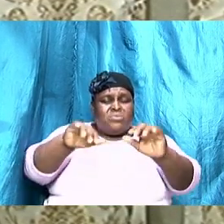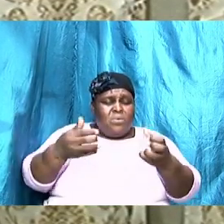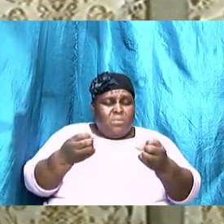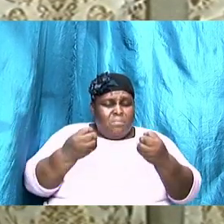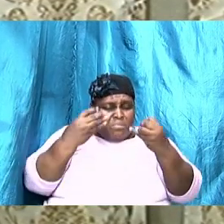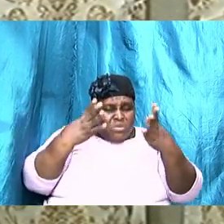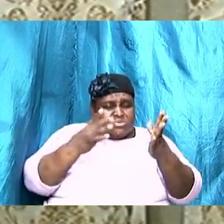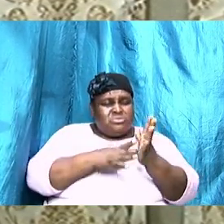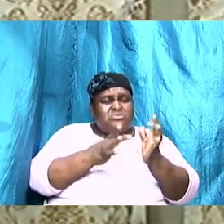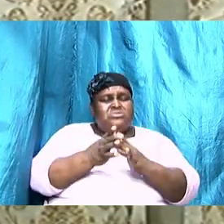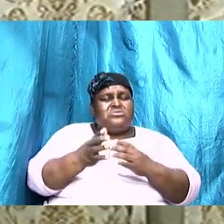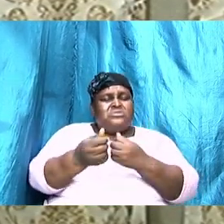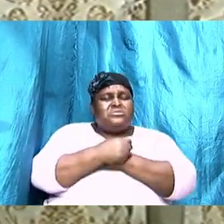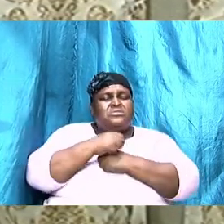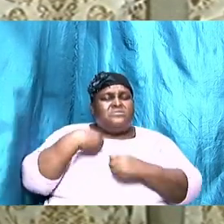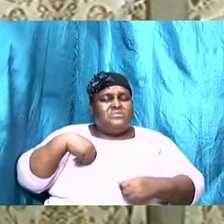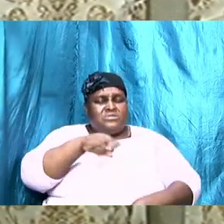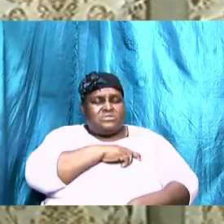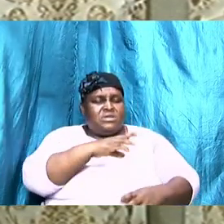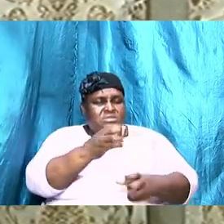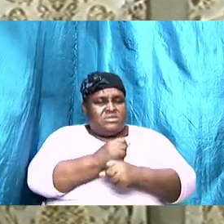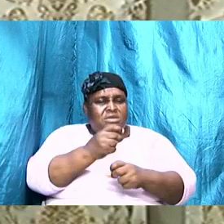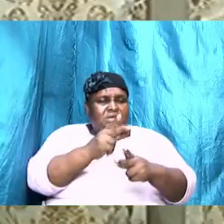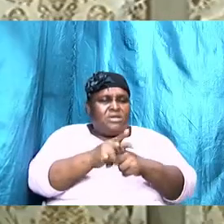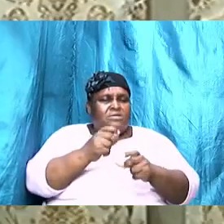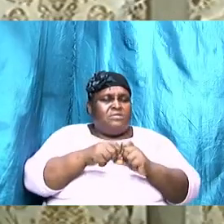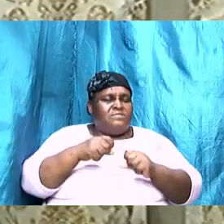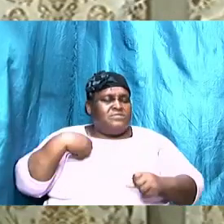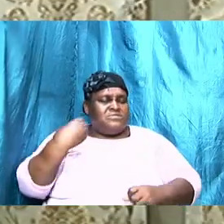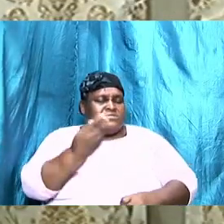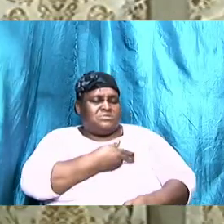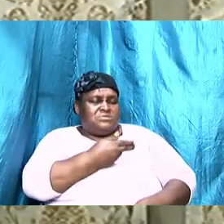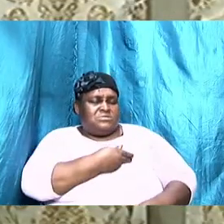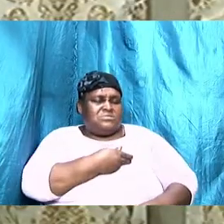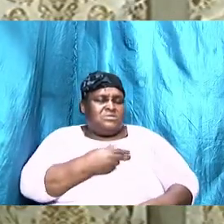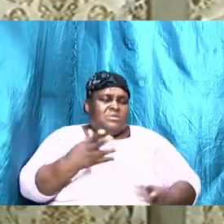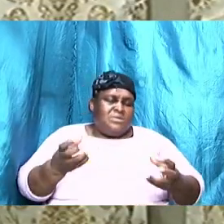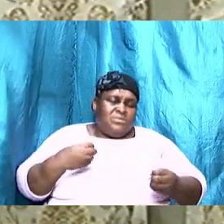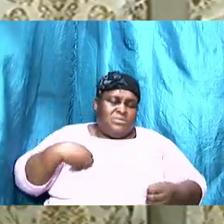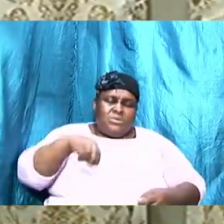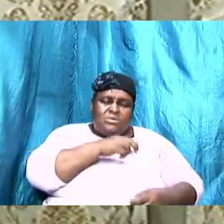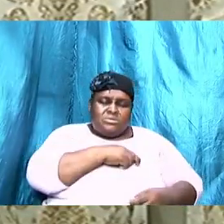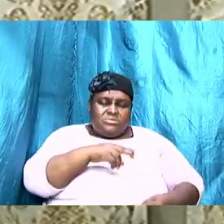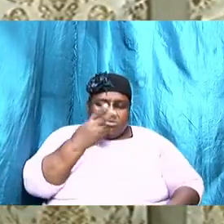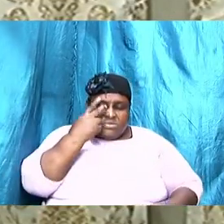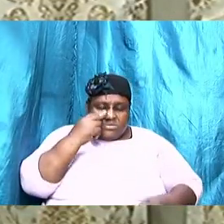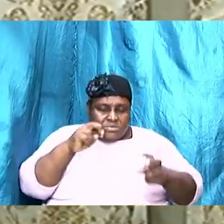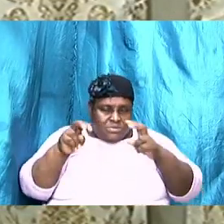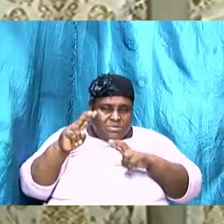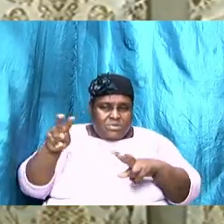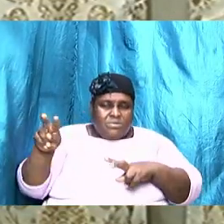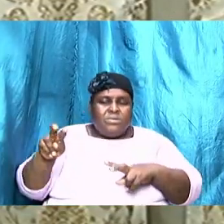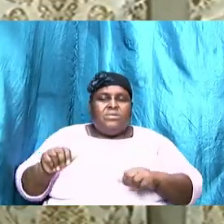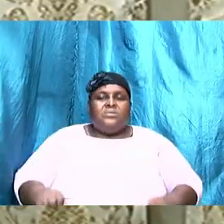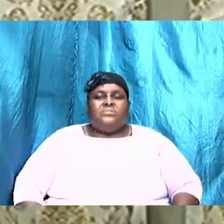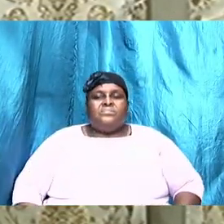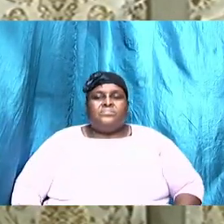and takes care of us I want us to observe look at the custom